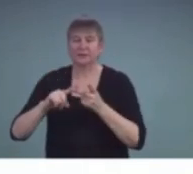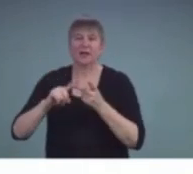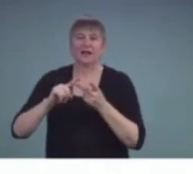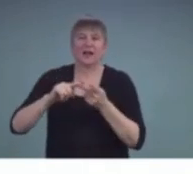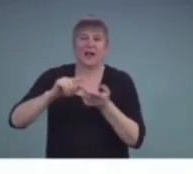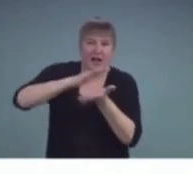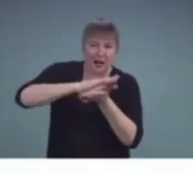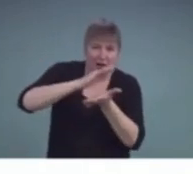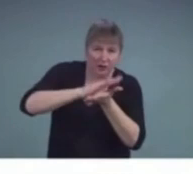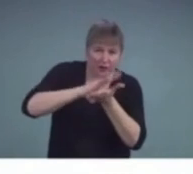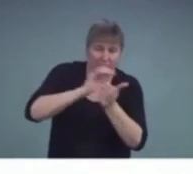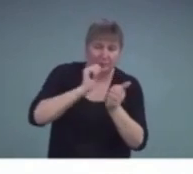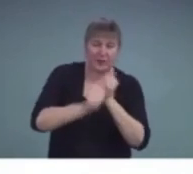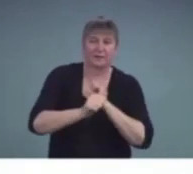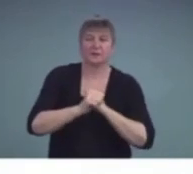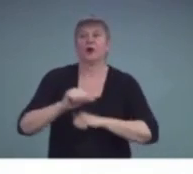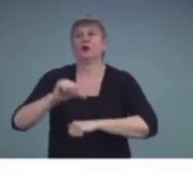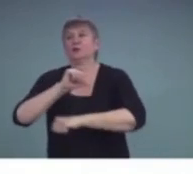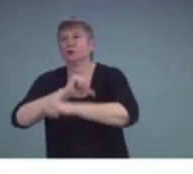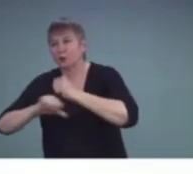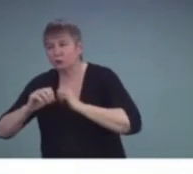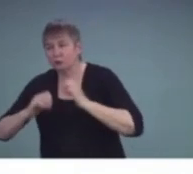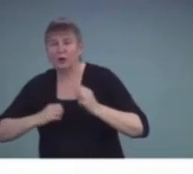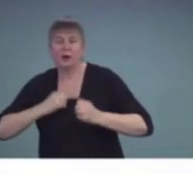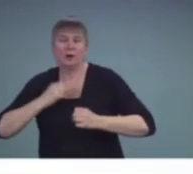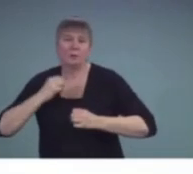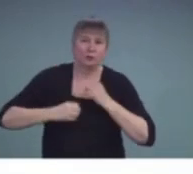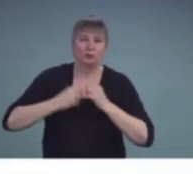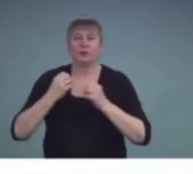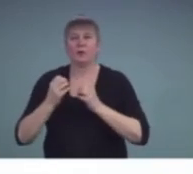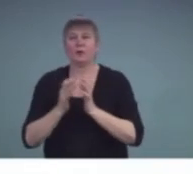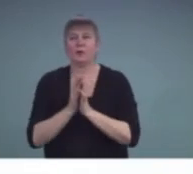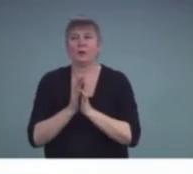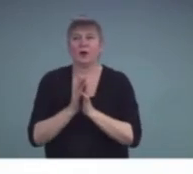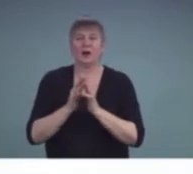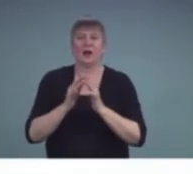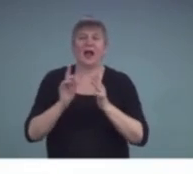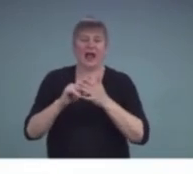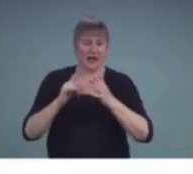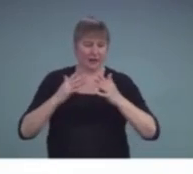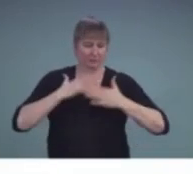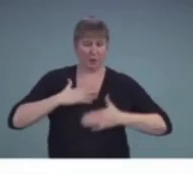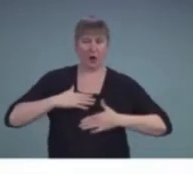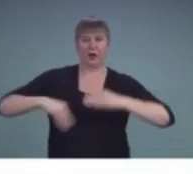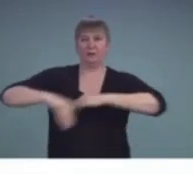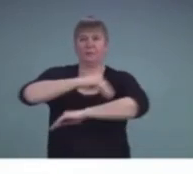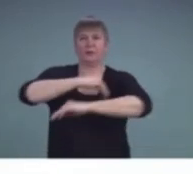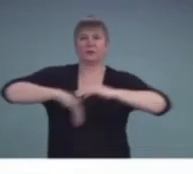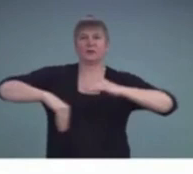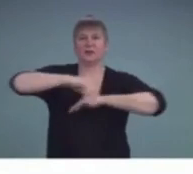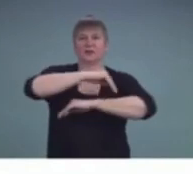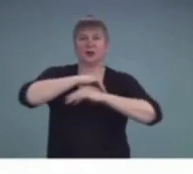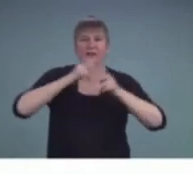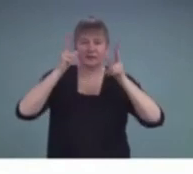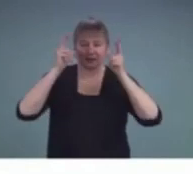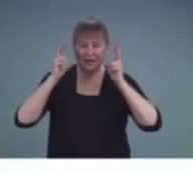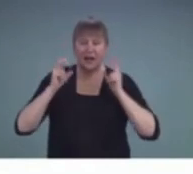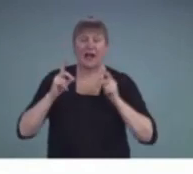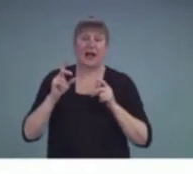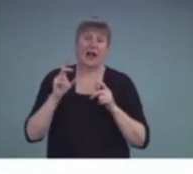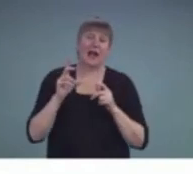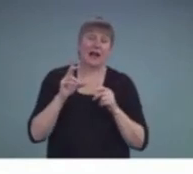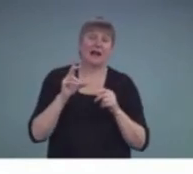social-emotional functioning, motor sensory. And they did another functional behavioral analysis because of his